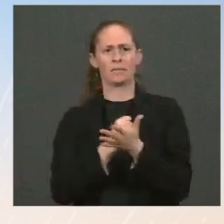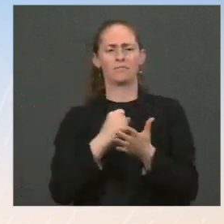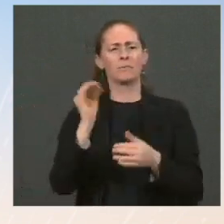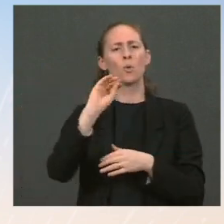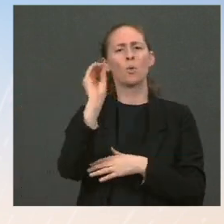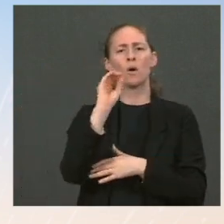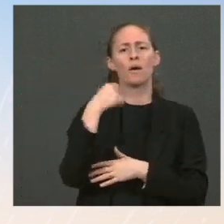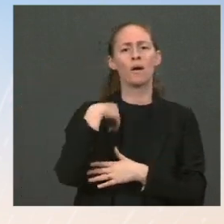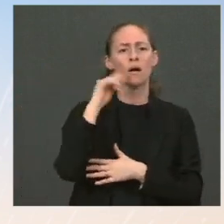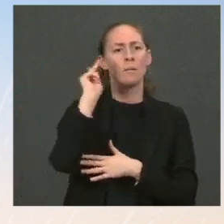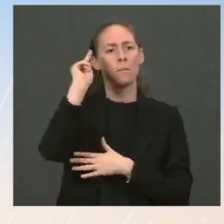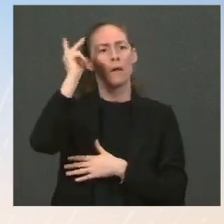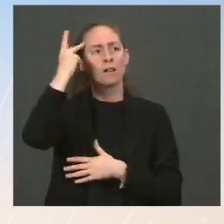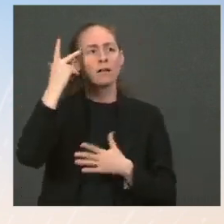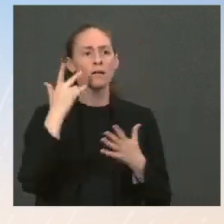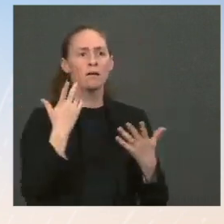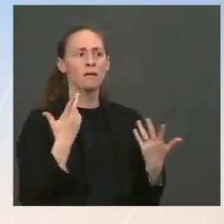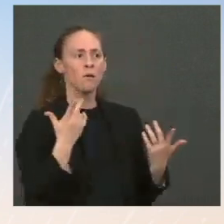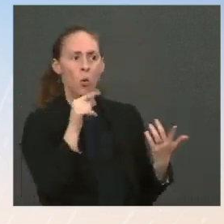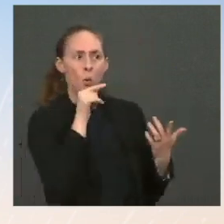assessment. It was more about the moment we're coming out of now. Go ahead.